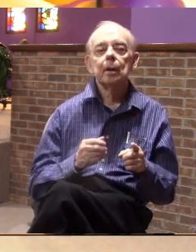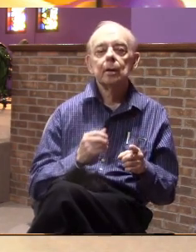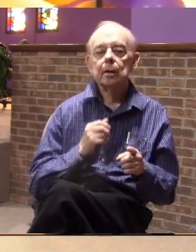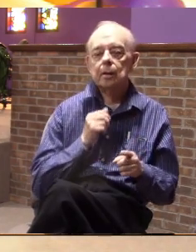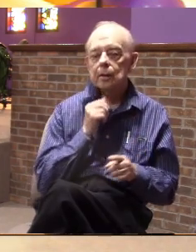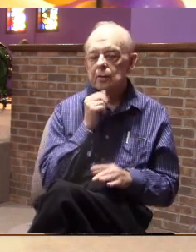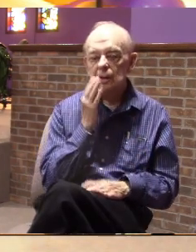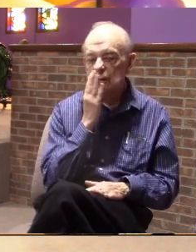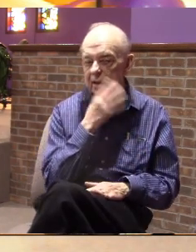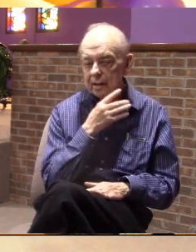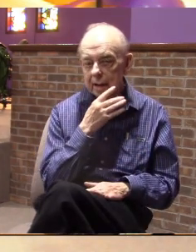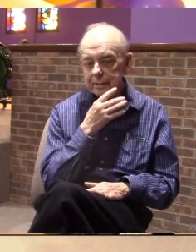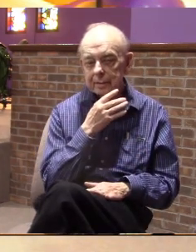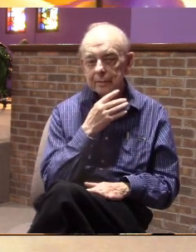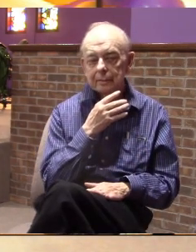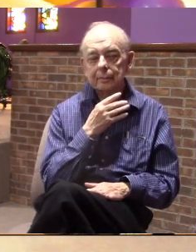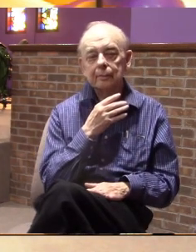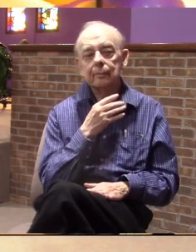neglecting